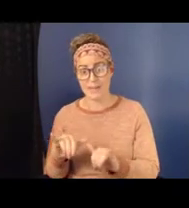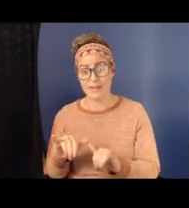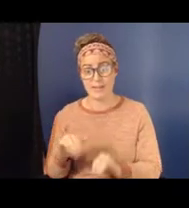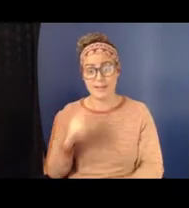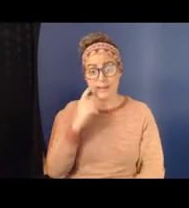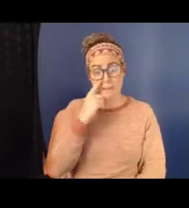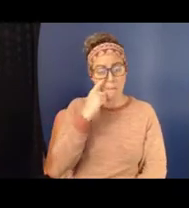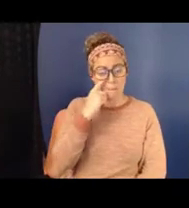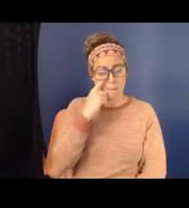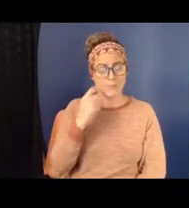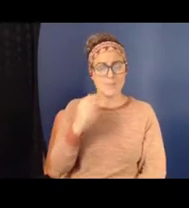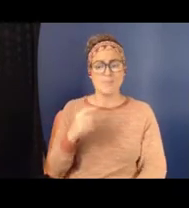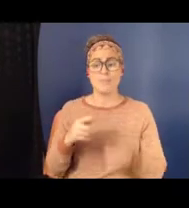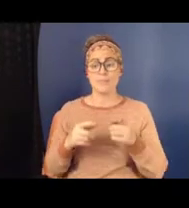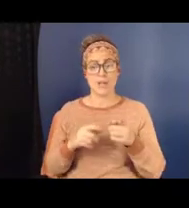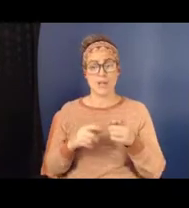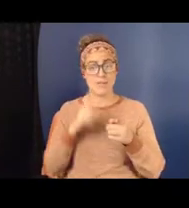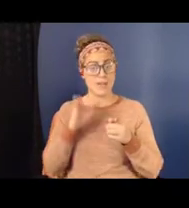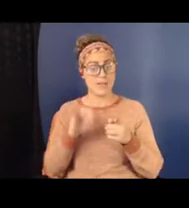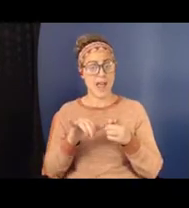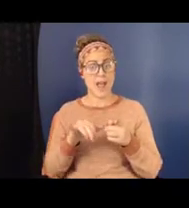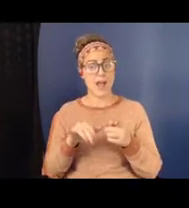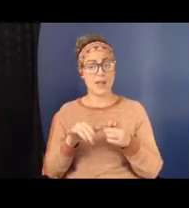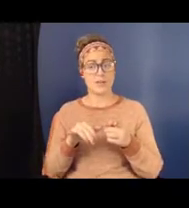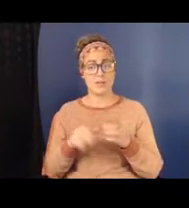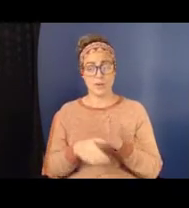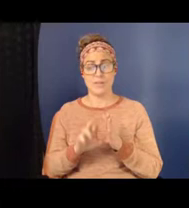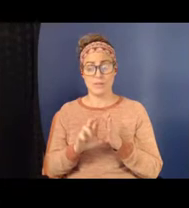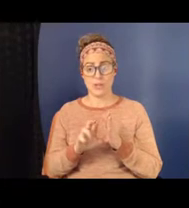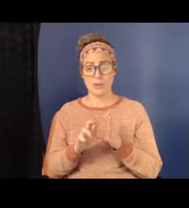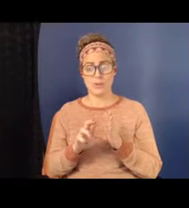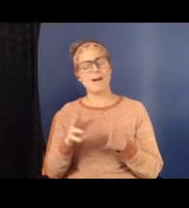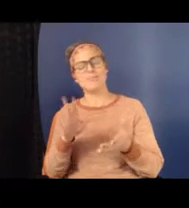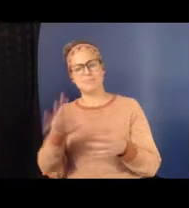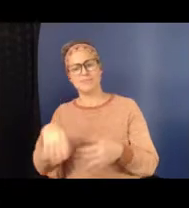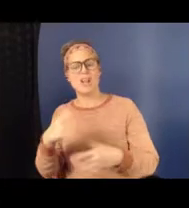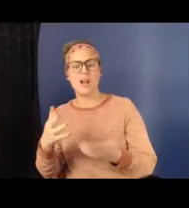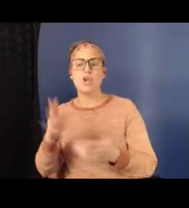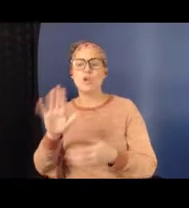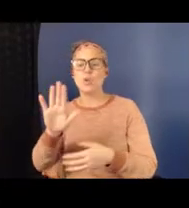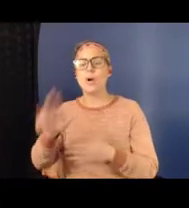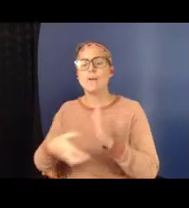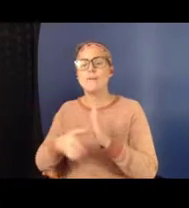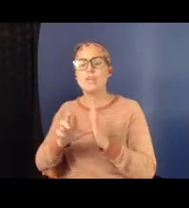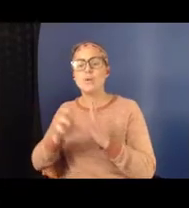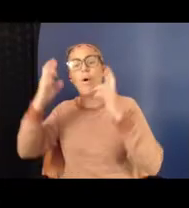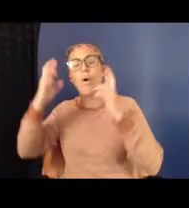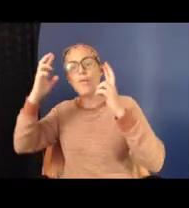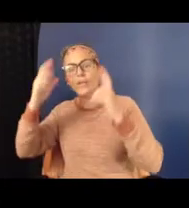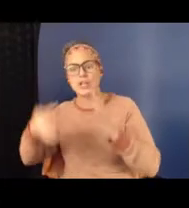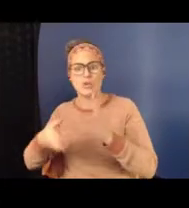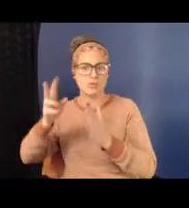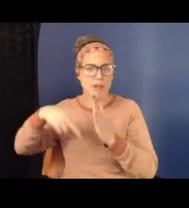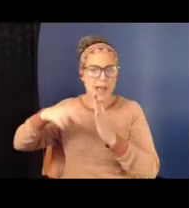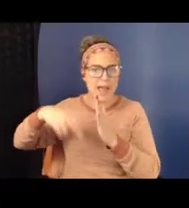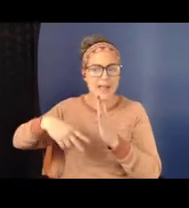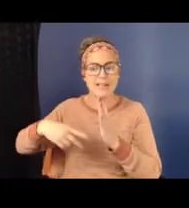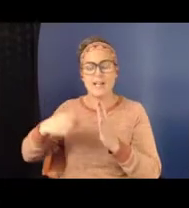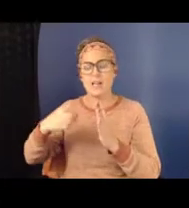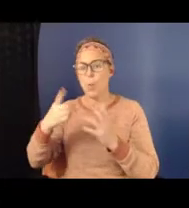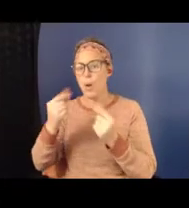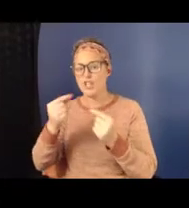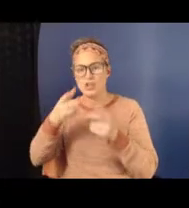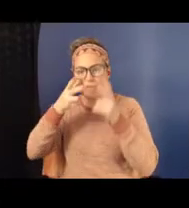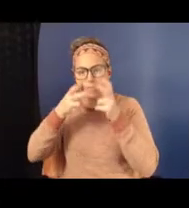Under that review that you, hopefully, you read and you absorbed, and hopefully you'll go back to it, we also have